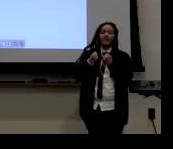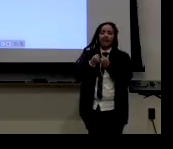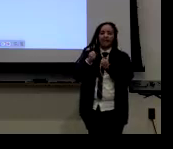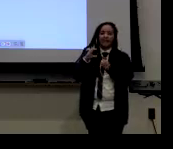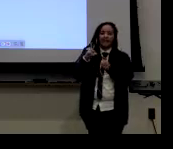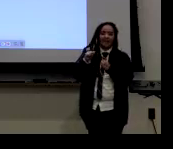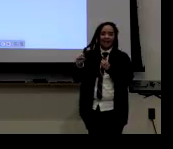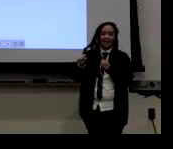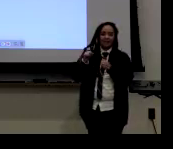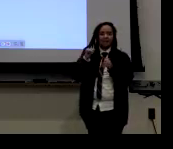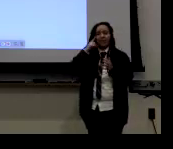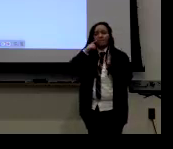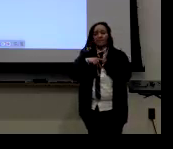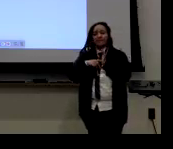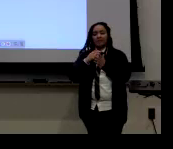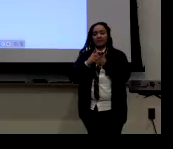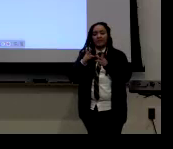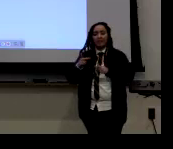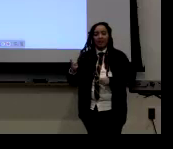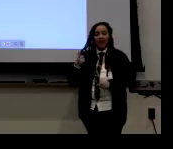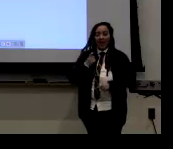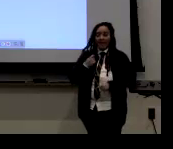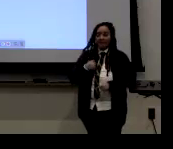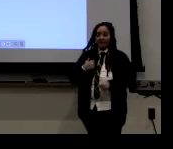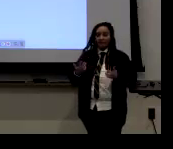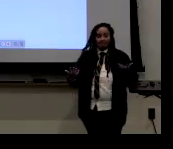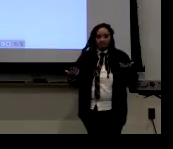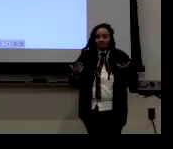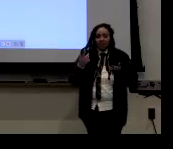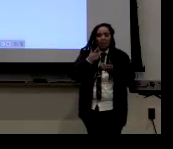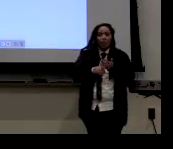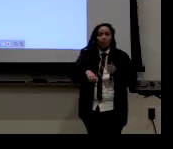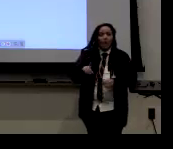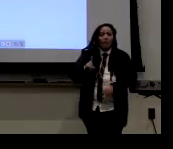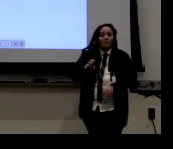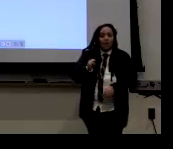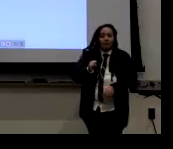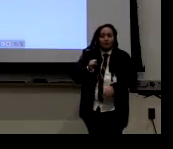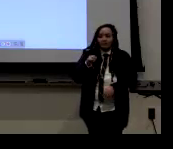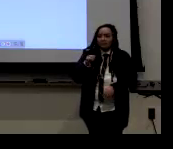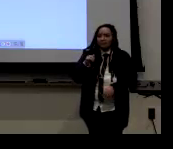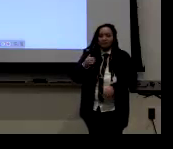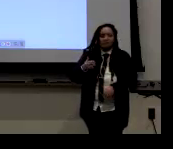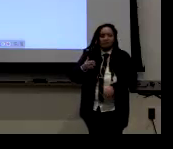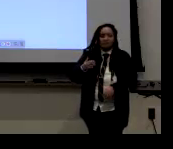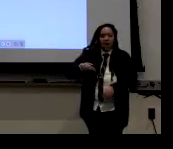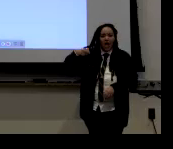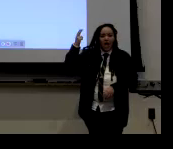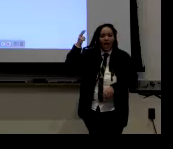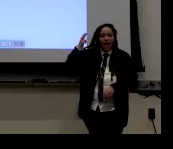that, where they are on that class in society.